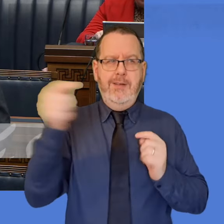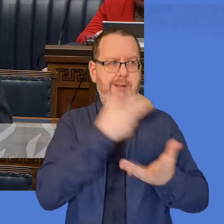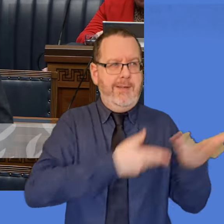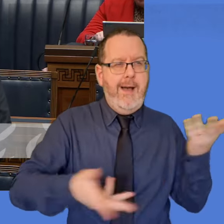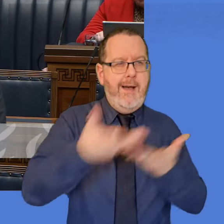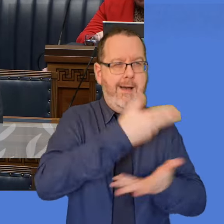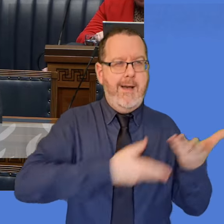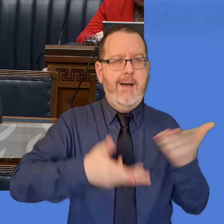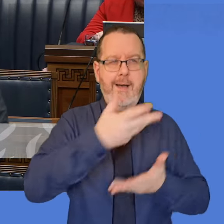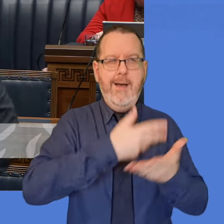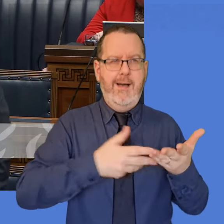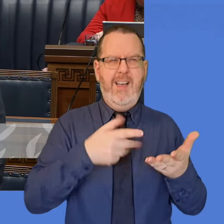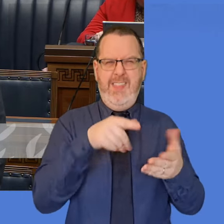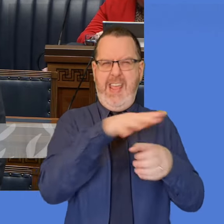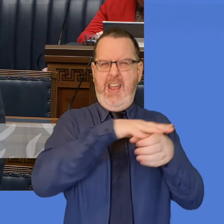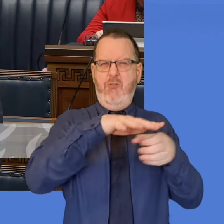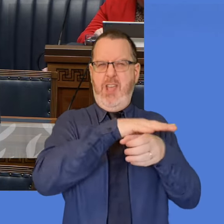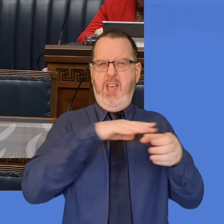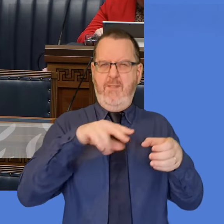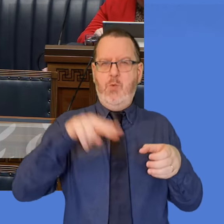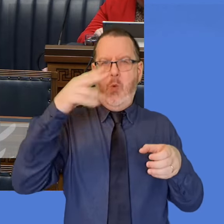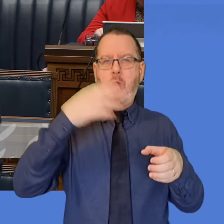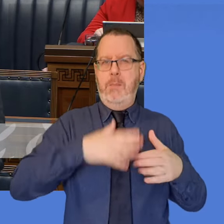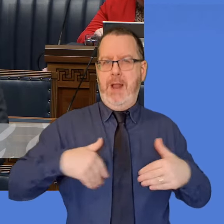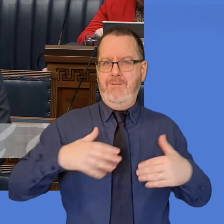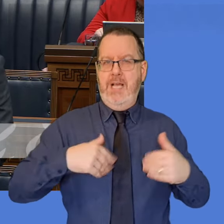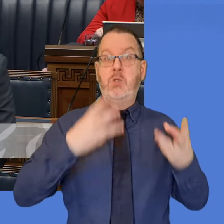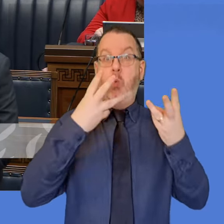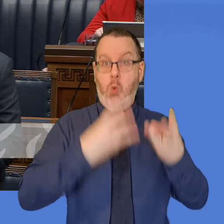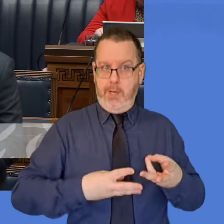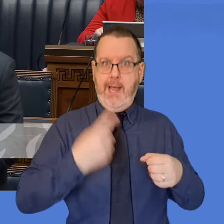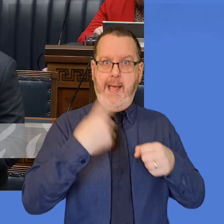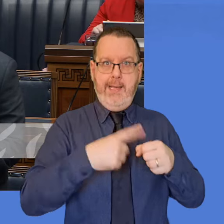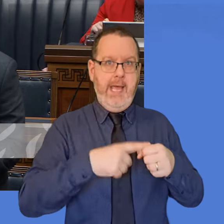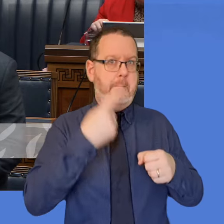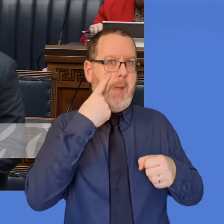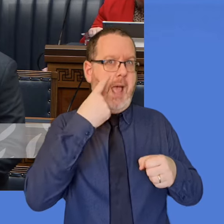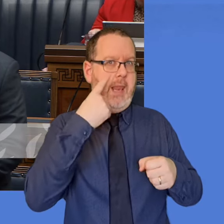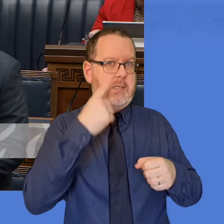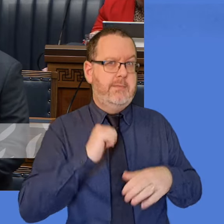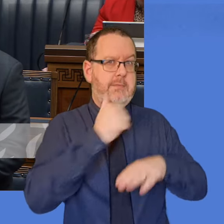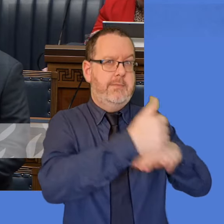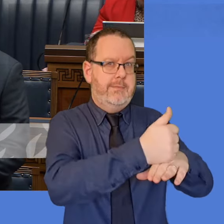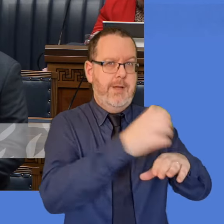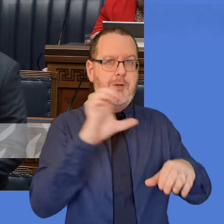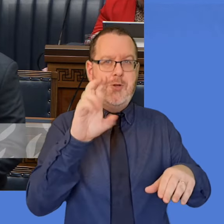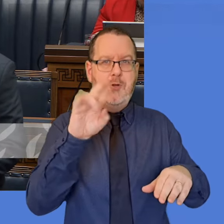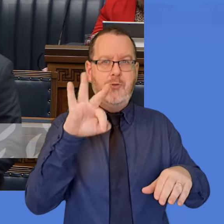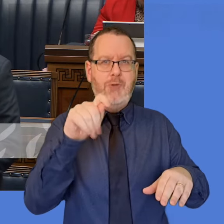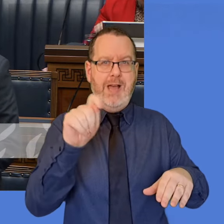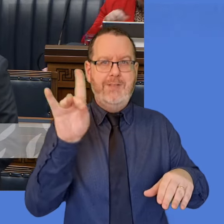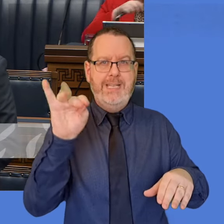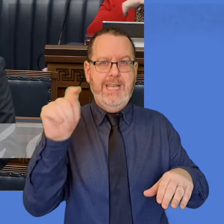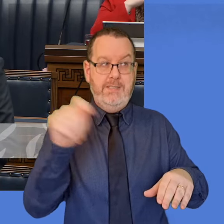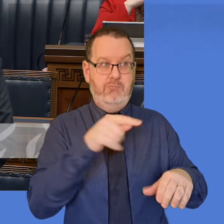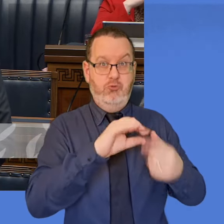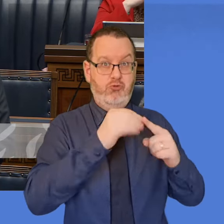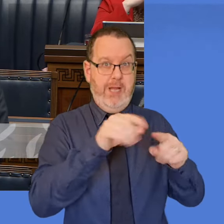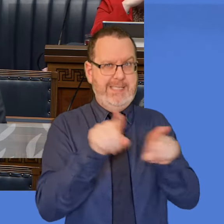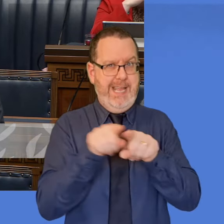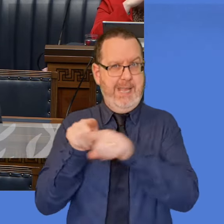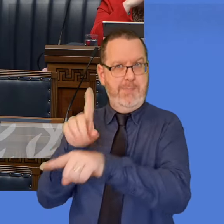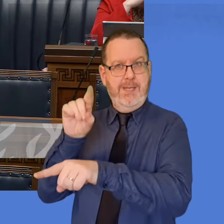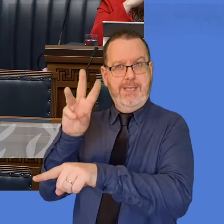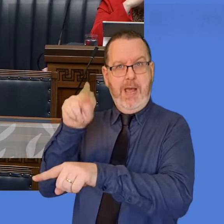area to take forward a further pilot of the Craft Kit, subject to resources, and also to demonstrate its use in a